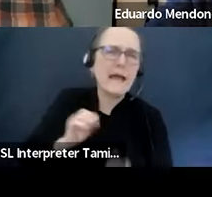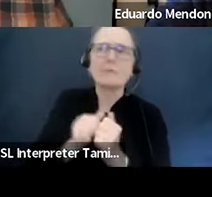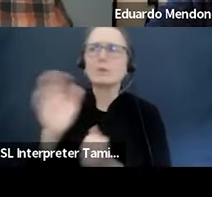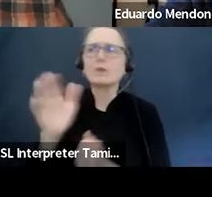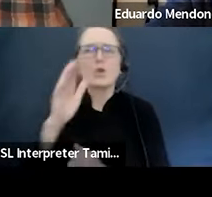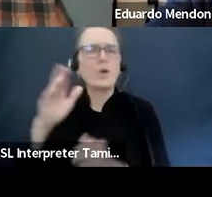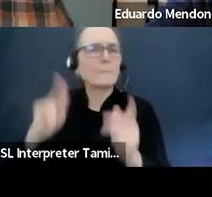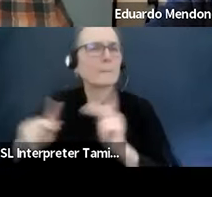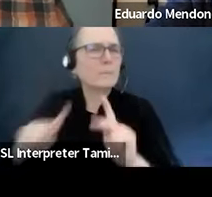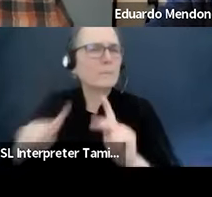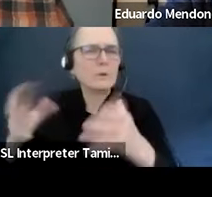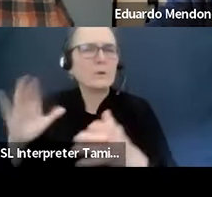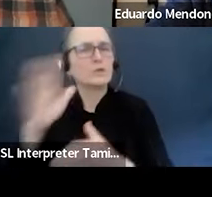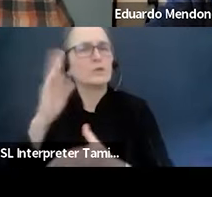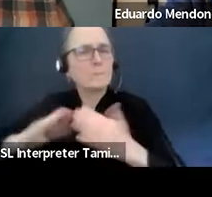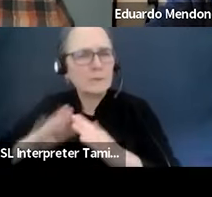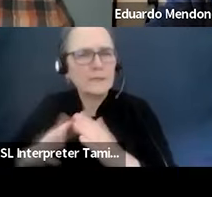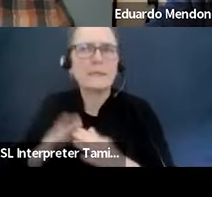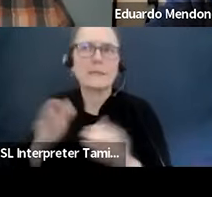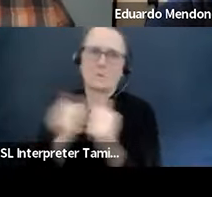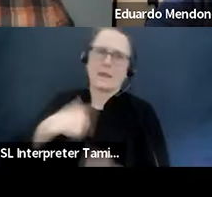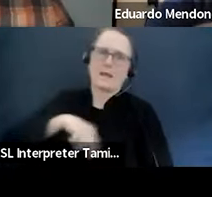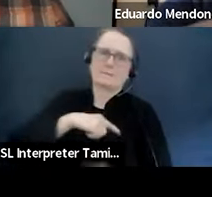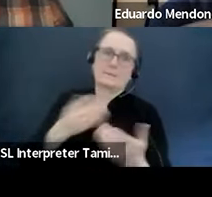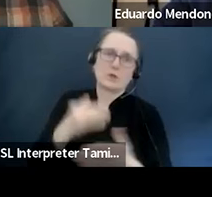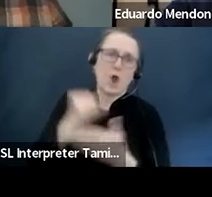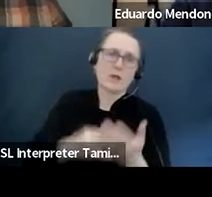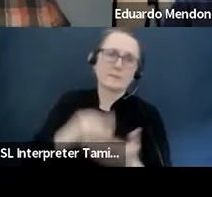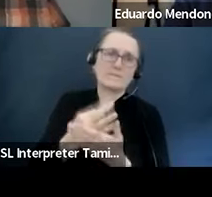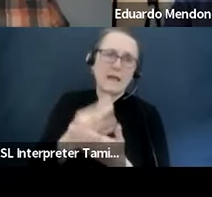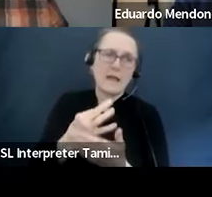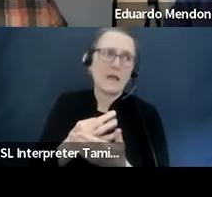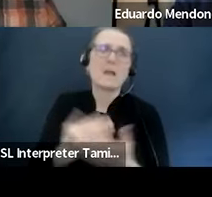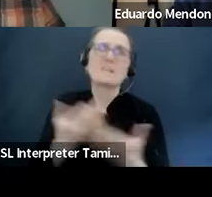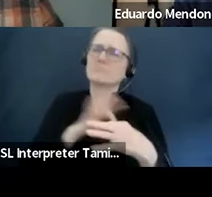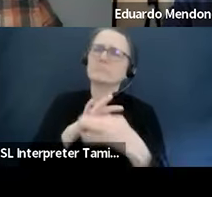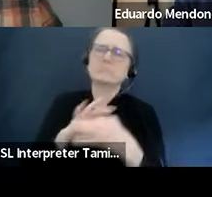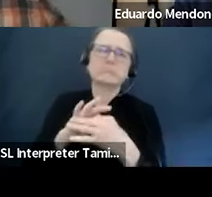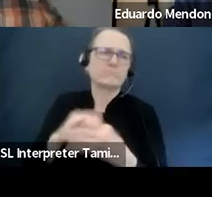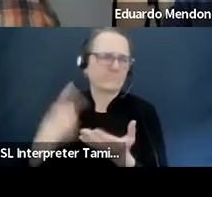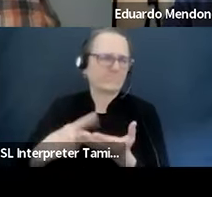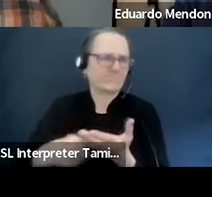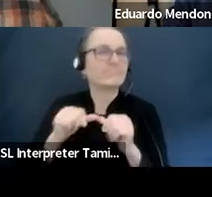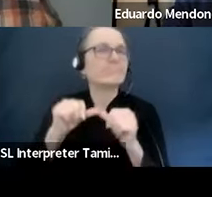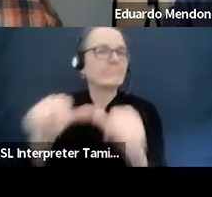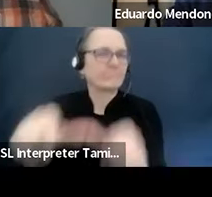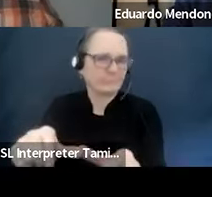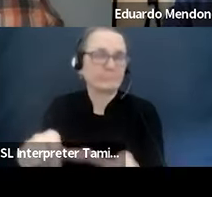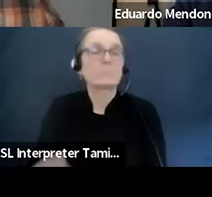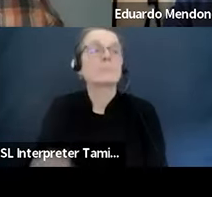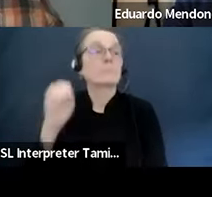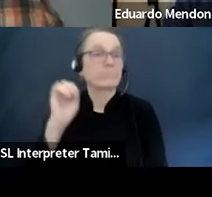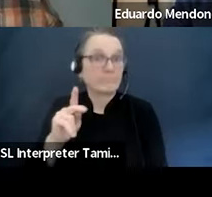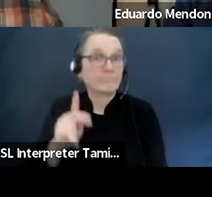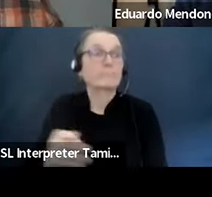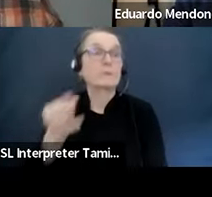as well as you with us at arts fund. Um, you will shortly be hearing from our president and CEO, Michael Greer, who'll be closing us out.